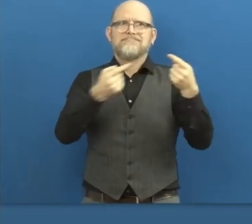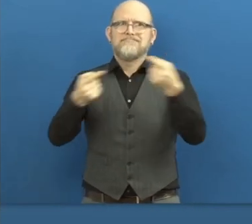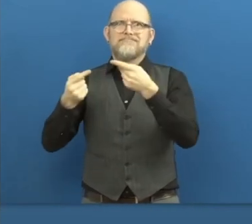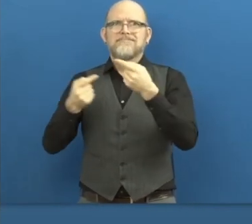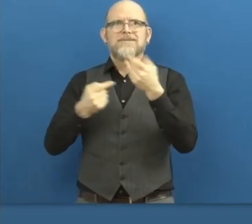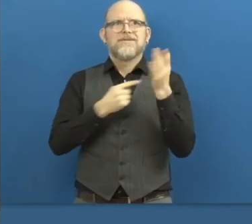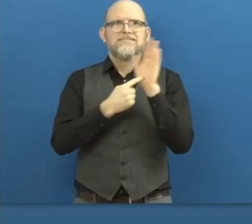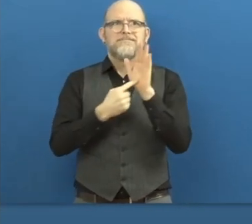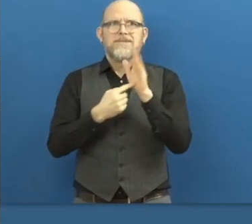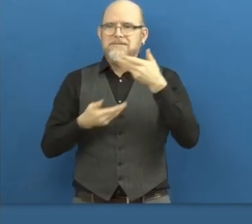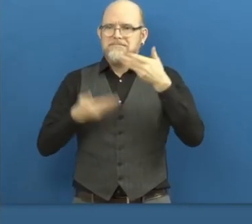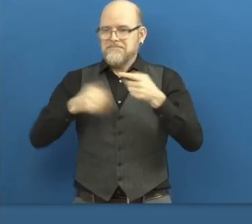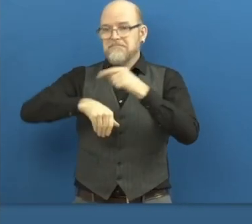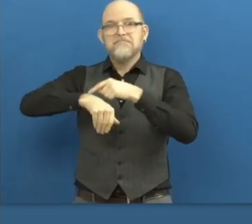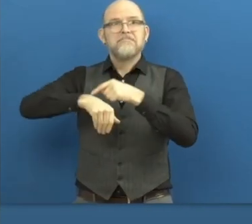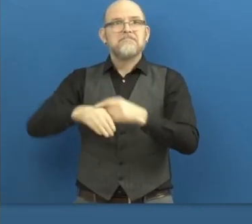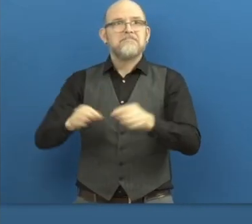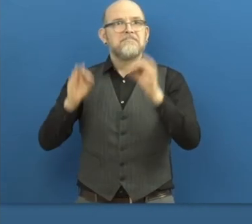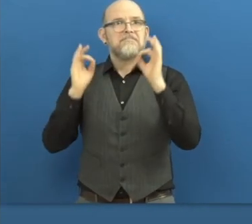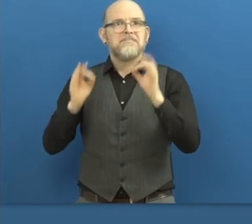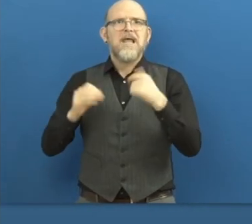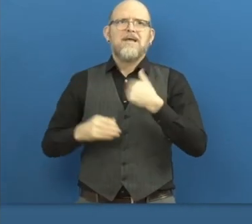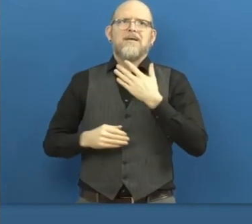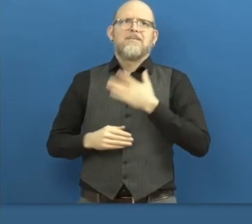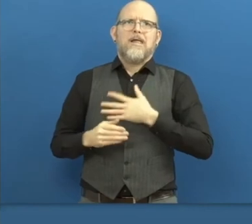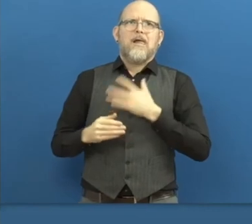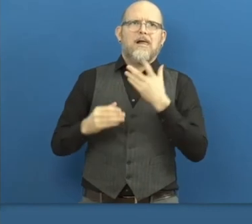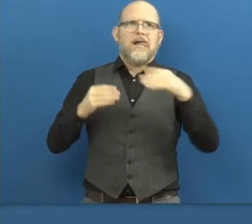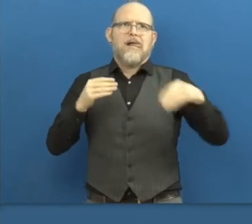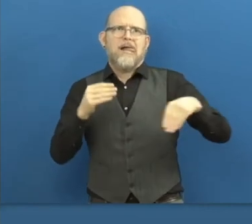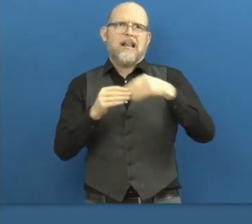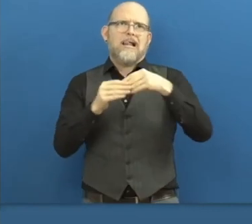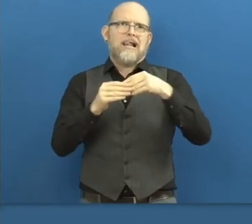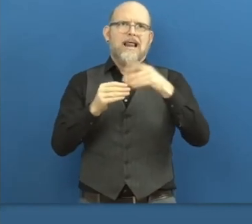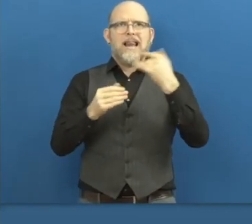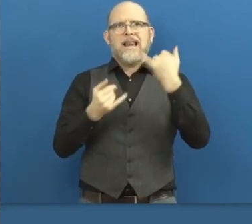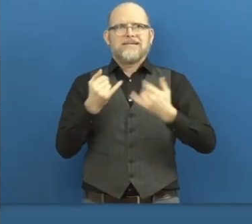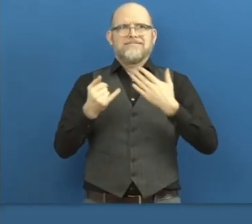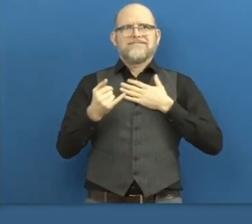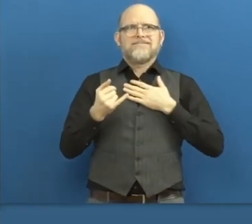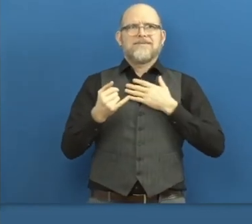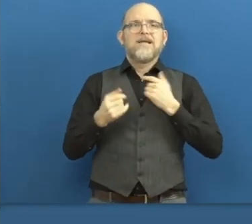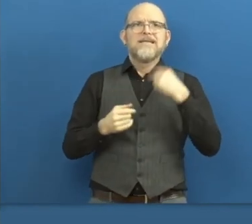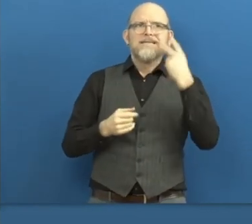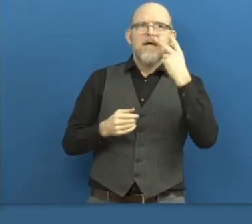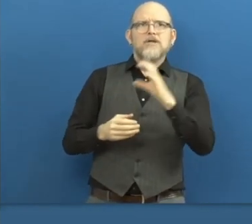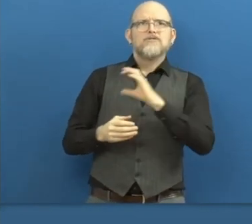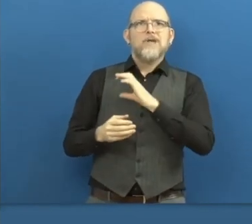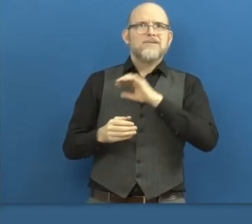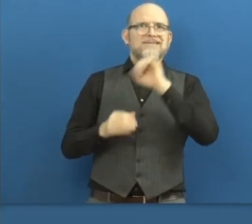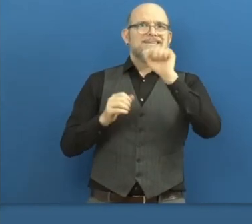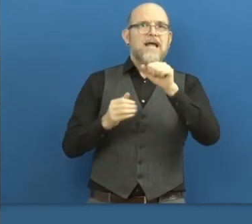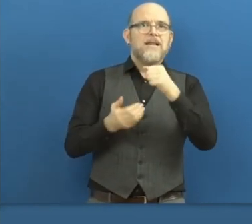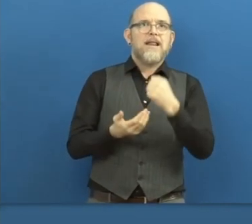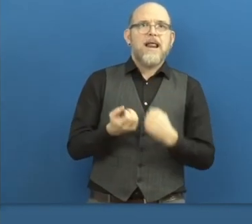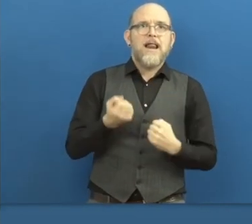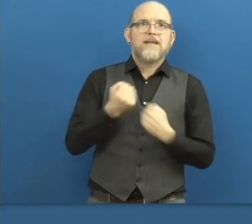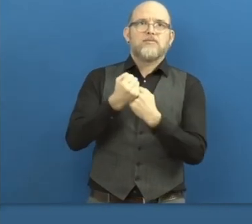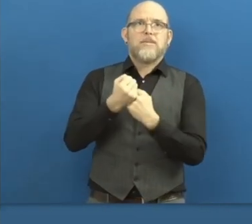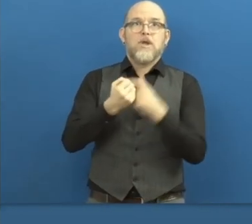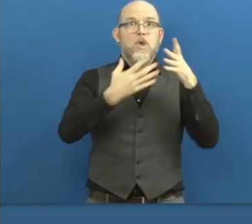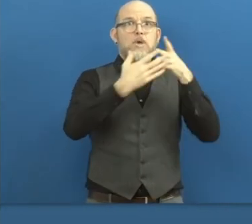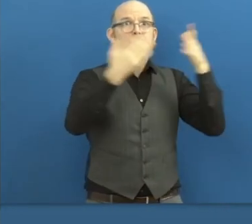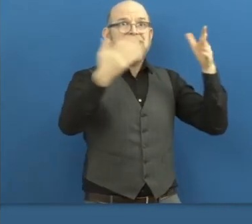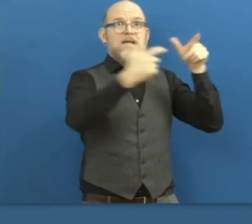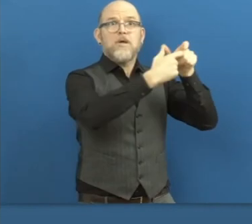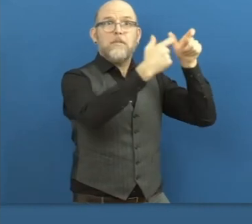perspective, I see an opportunity if we can help the corporates to design a best practice standard that lifts them above trying to comply